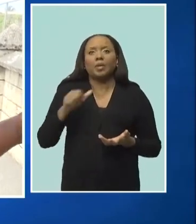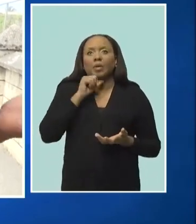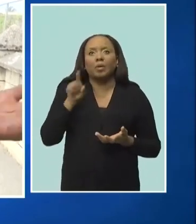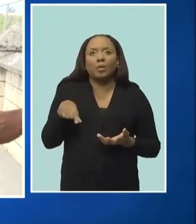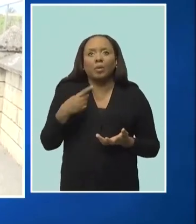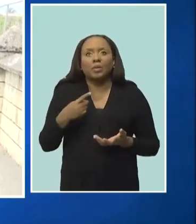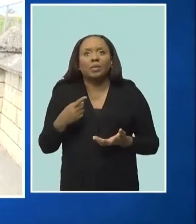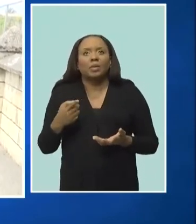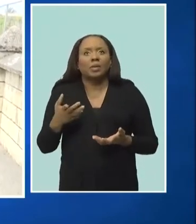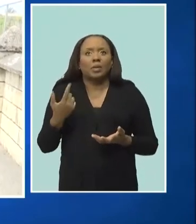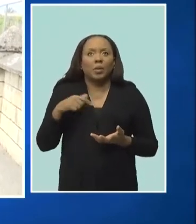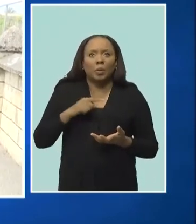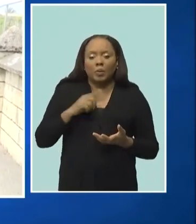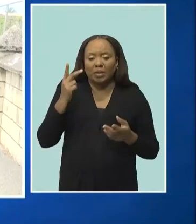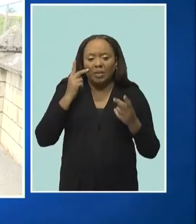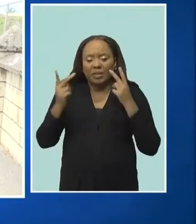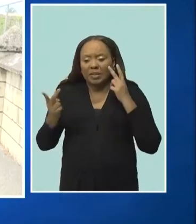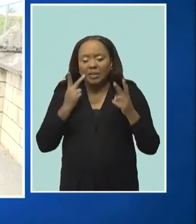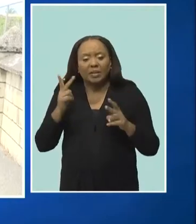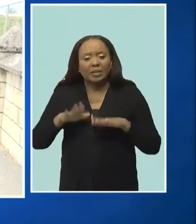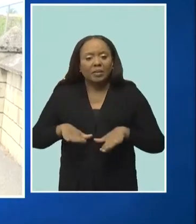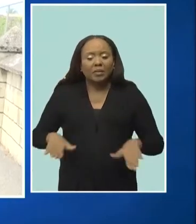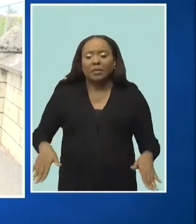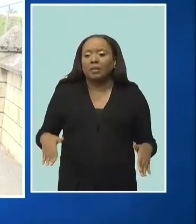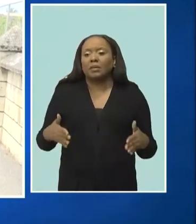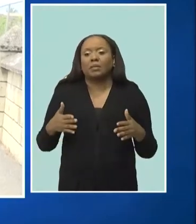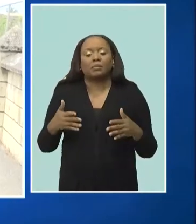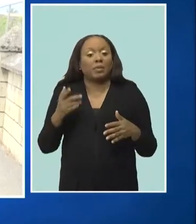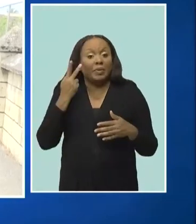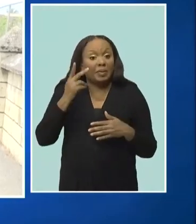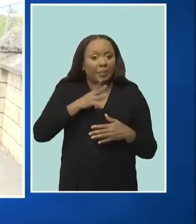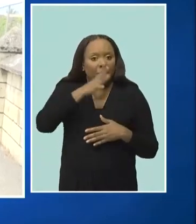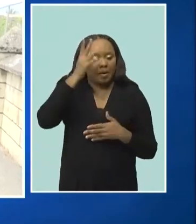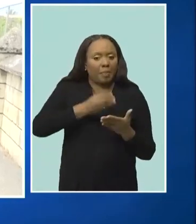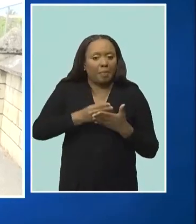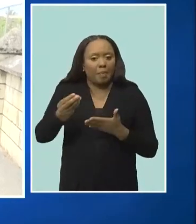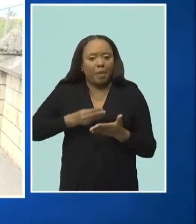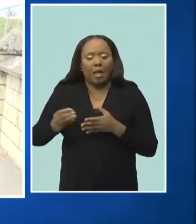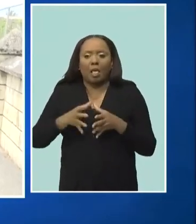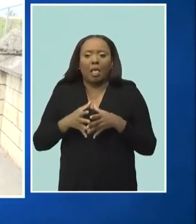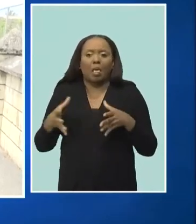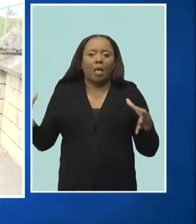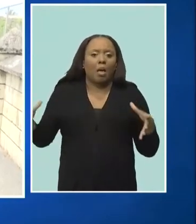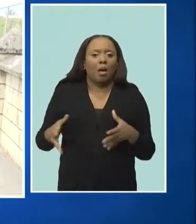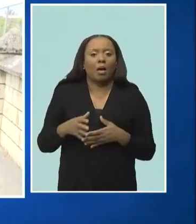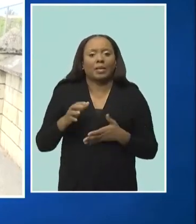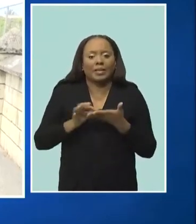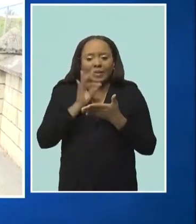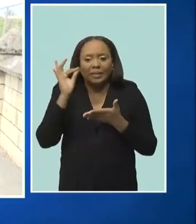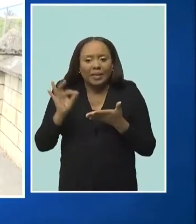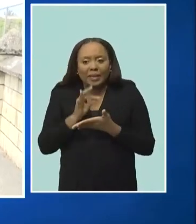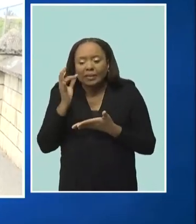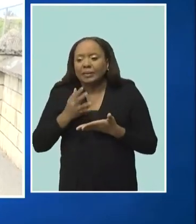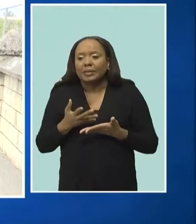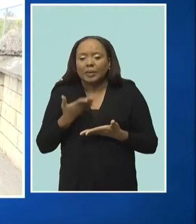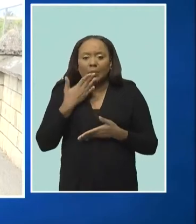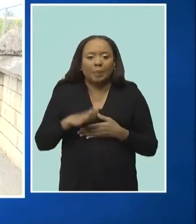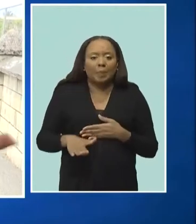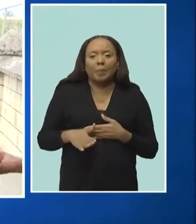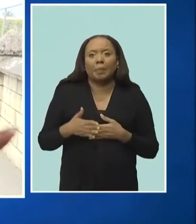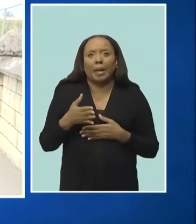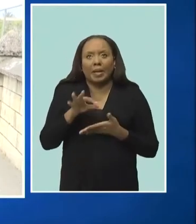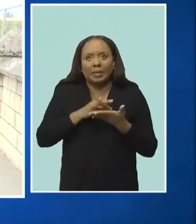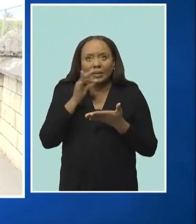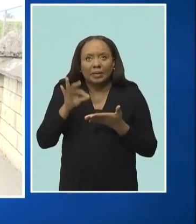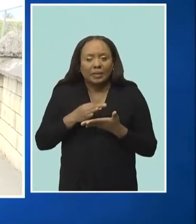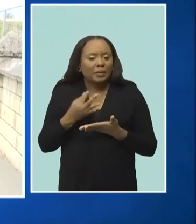in town shopping and snacks, they buy the snacks, carry home for the children. So after processing children into them, all the things that I look forward for them. You